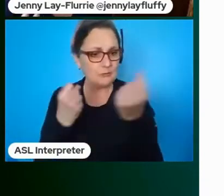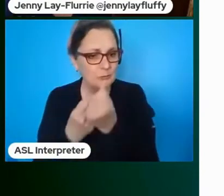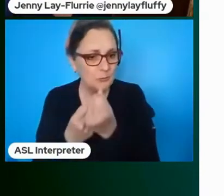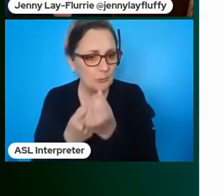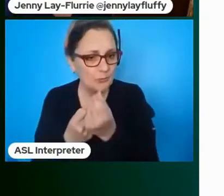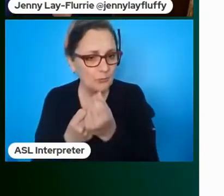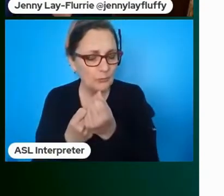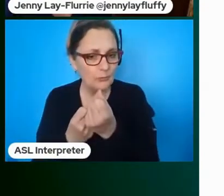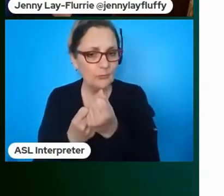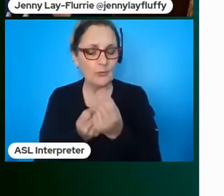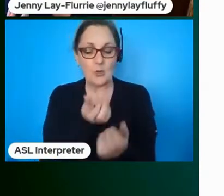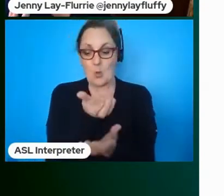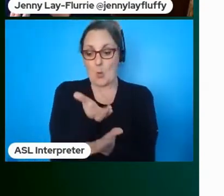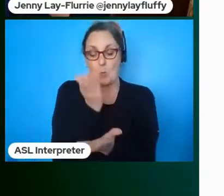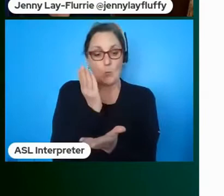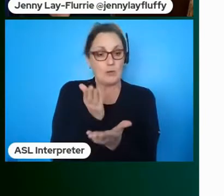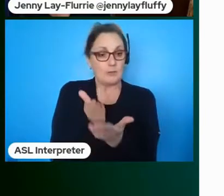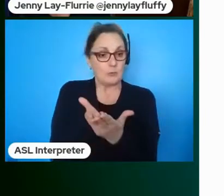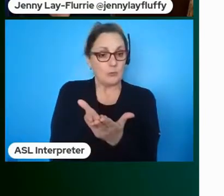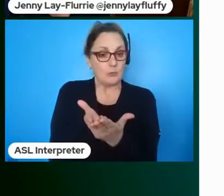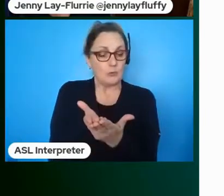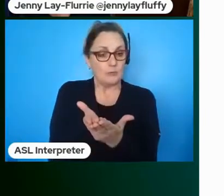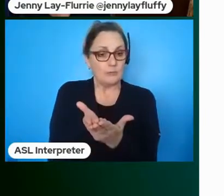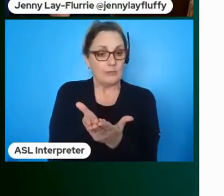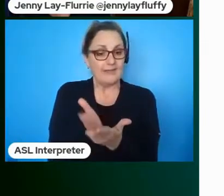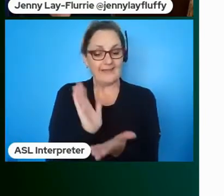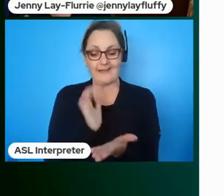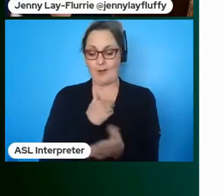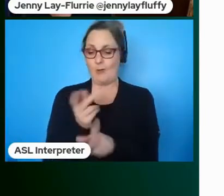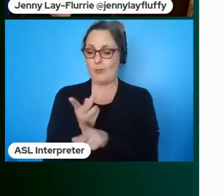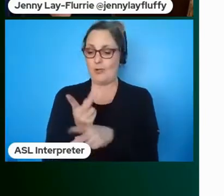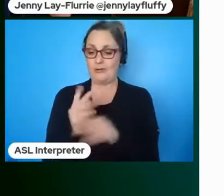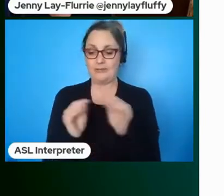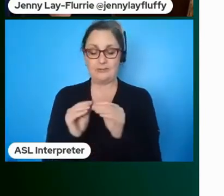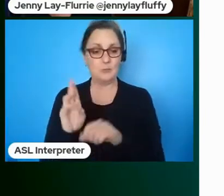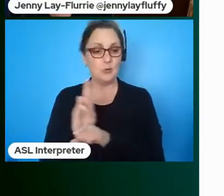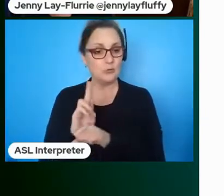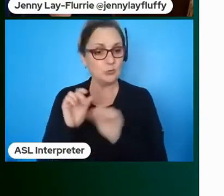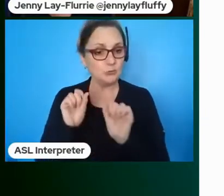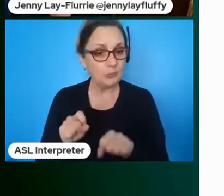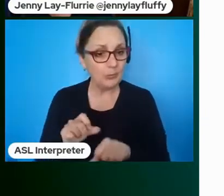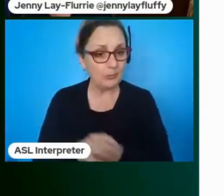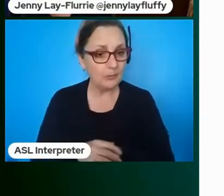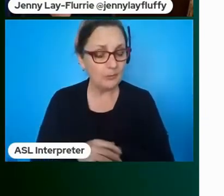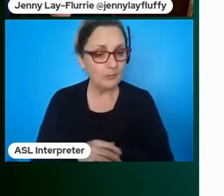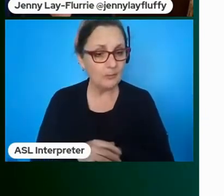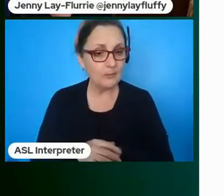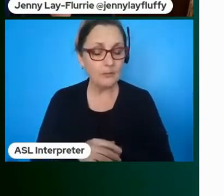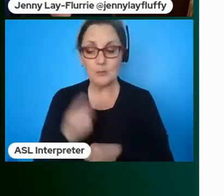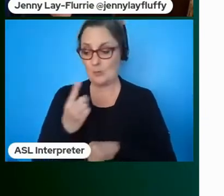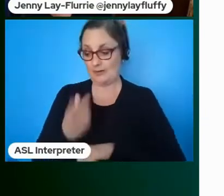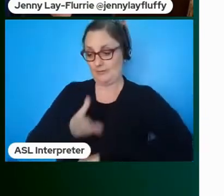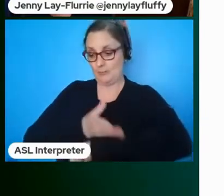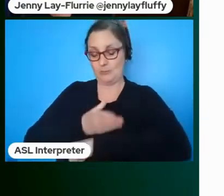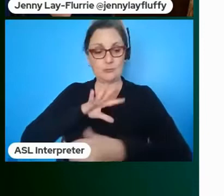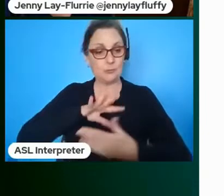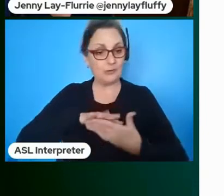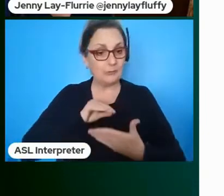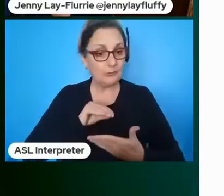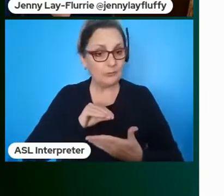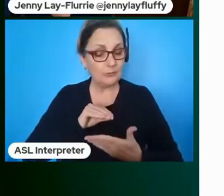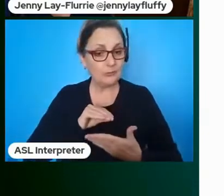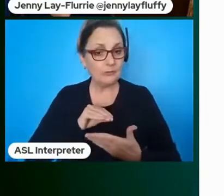prove our product and make it more usable to people one of the key improvements we learned about was making it easier